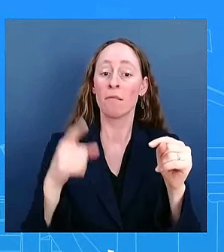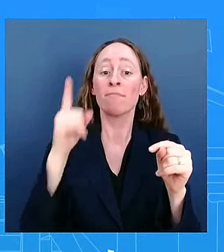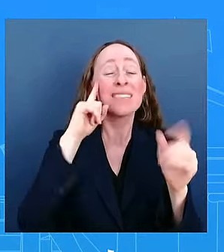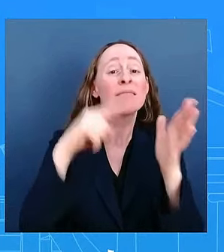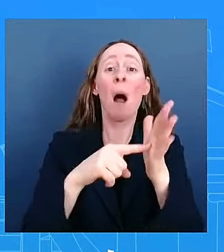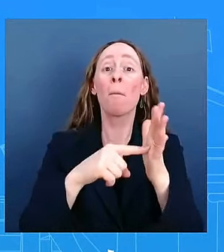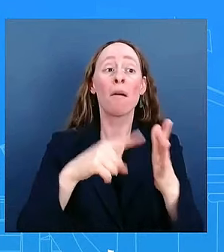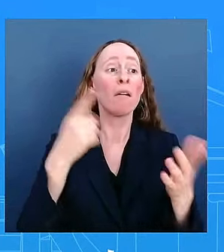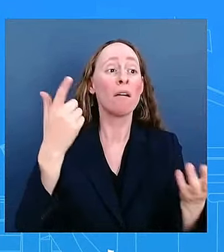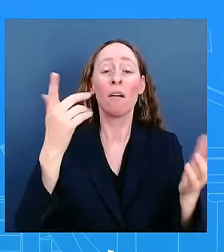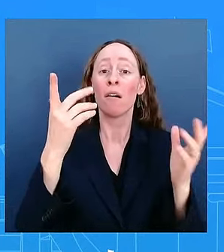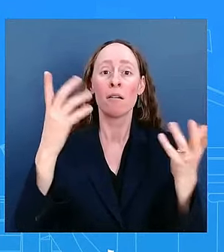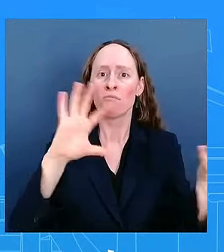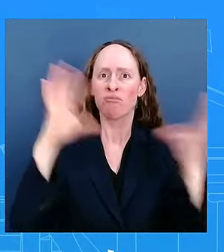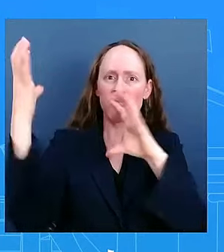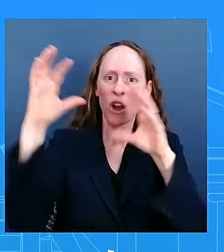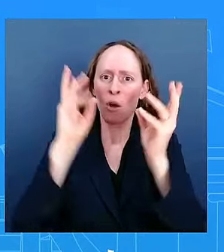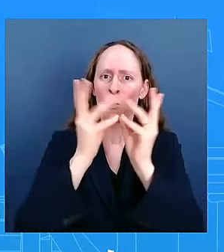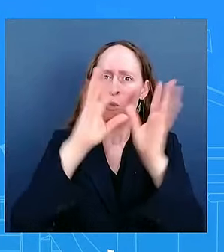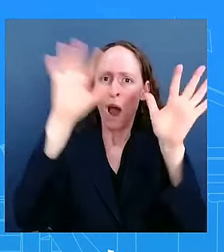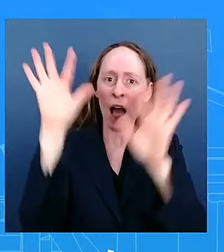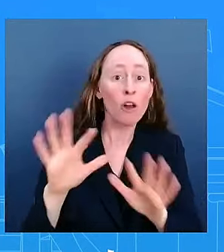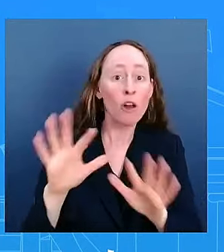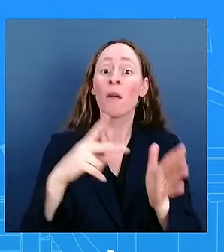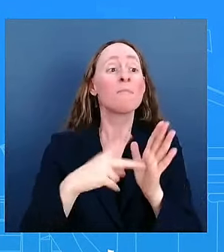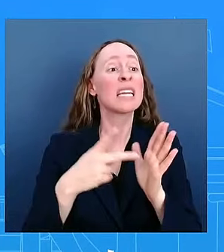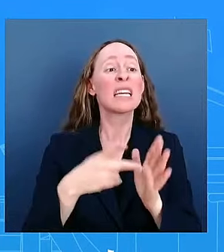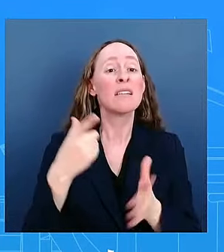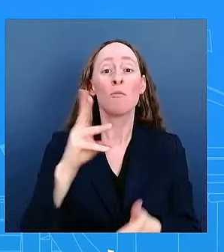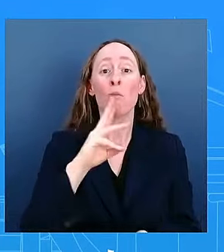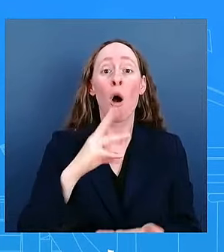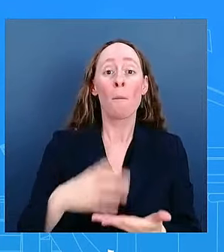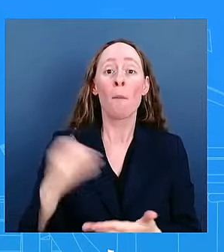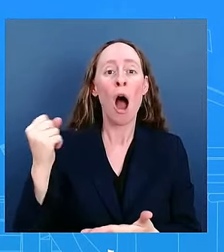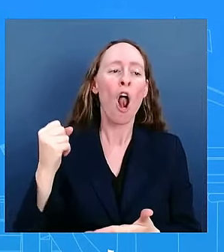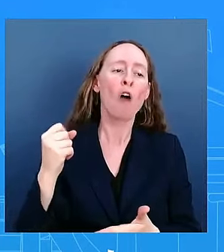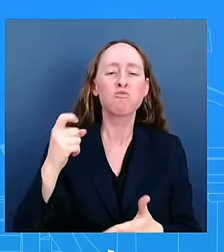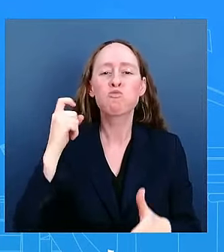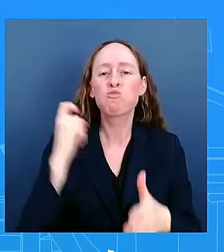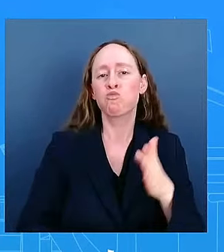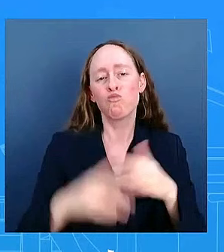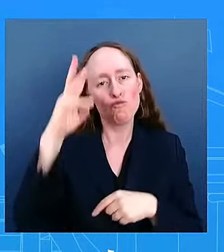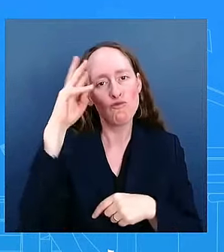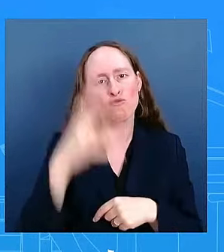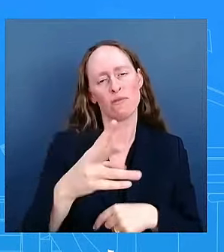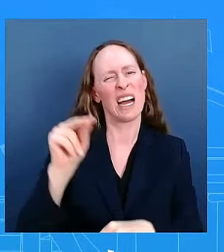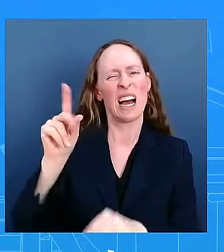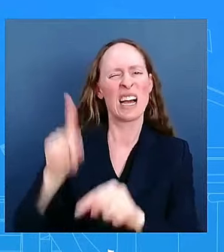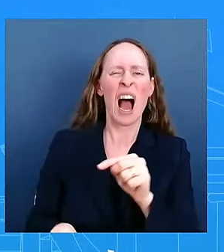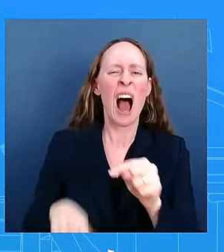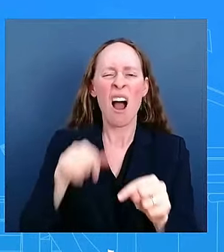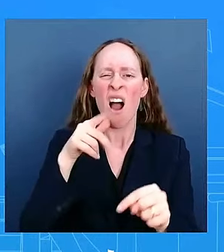of water when they're in the midst of a disaster having that legislation at the federal level i think that makes a lot of sense